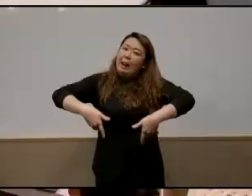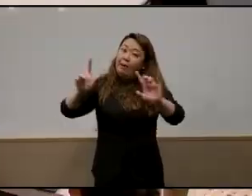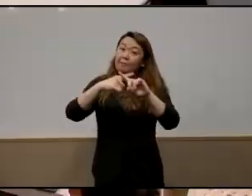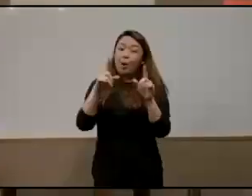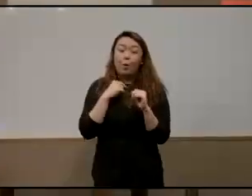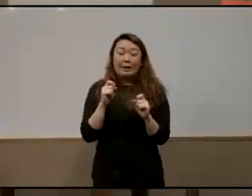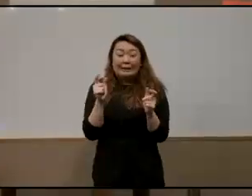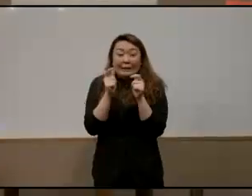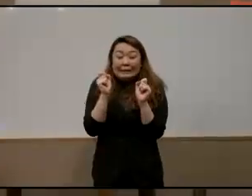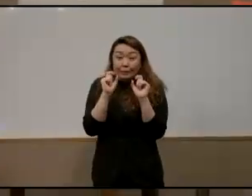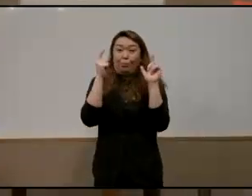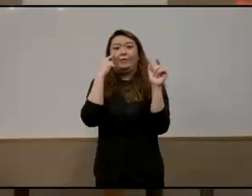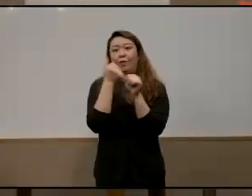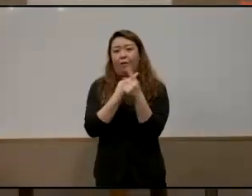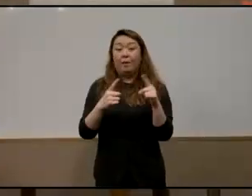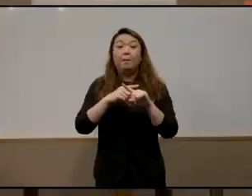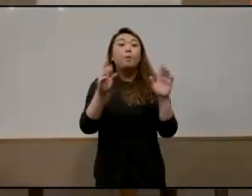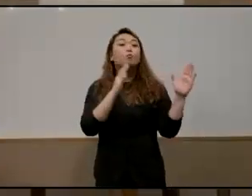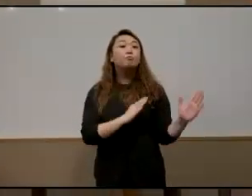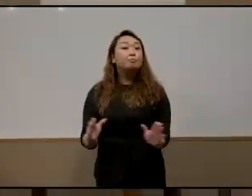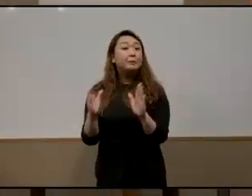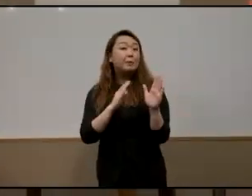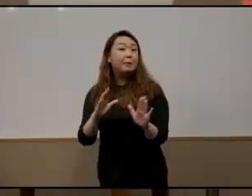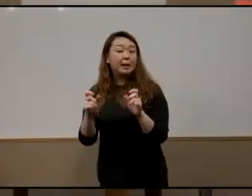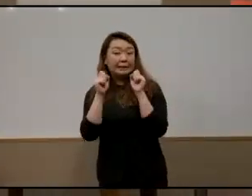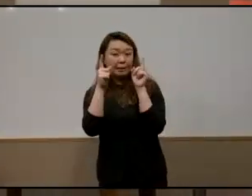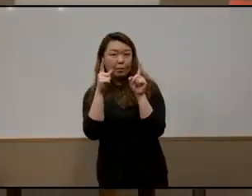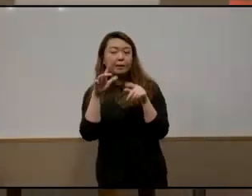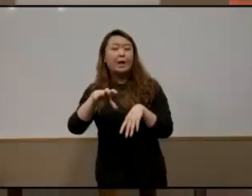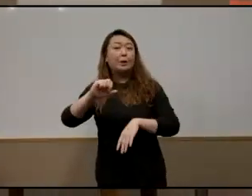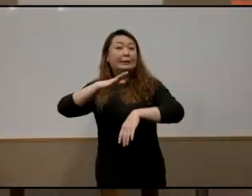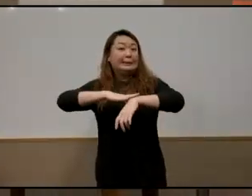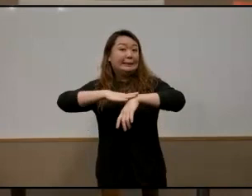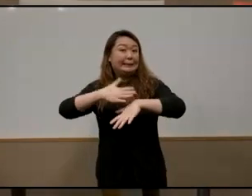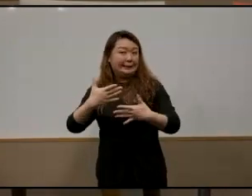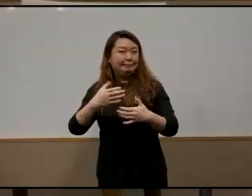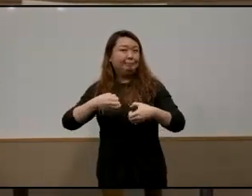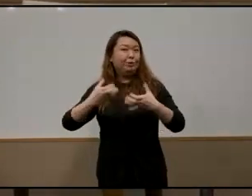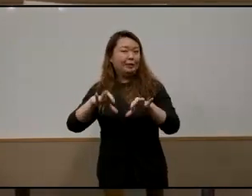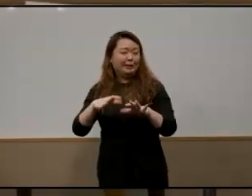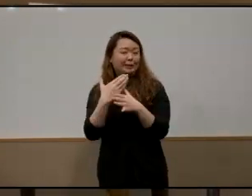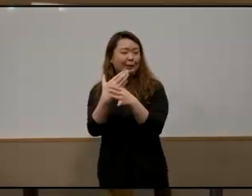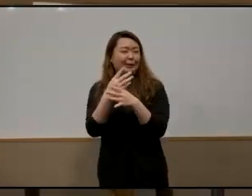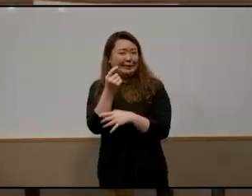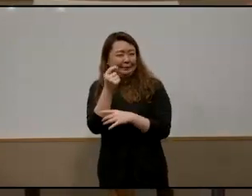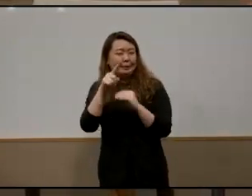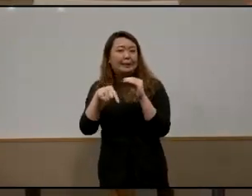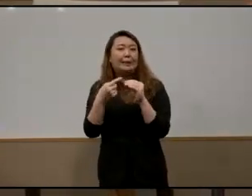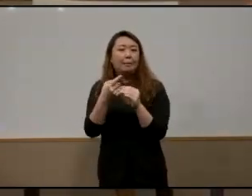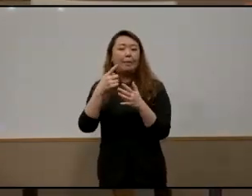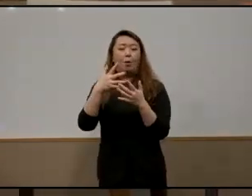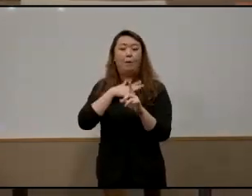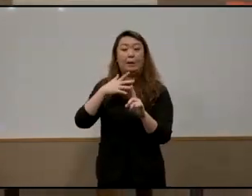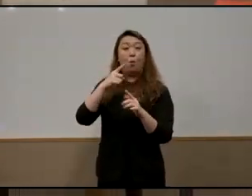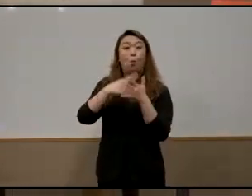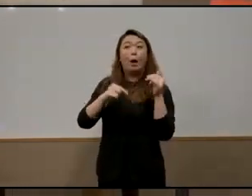surprise for everyone but as we prepare the surprise i think i'm going to take this opportunity to share a little bit of perspectives of what i've heard